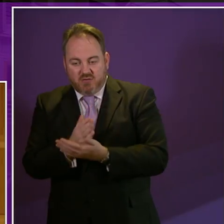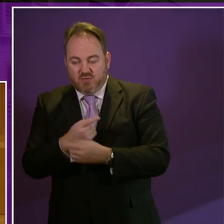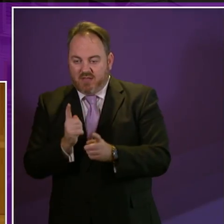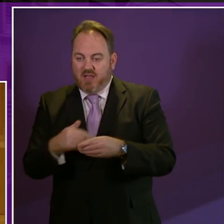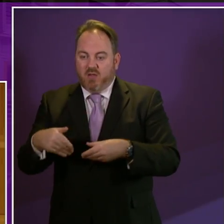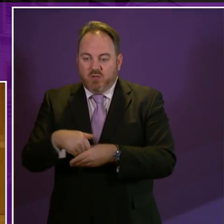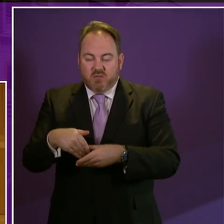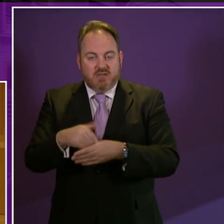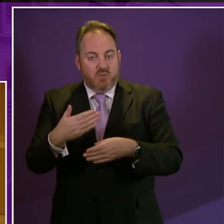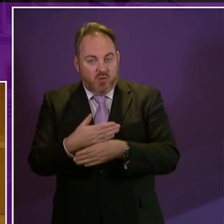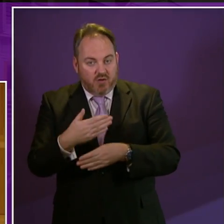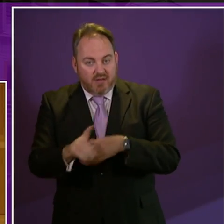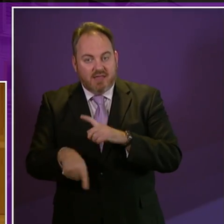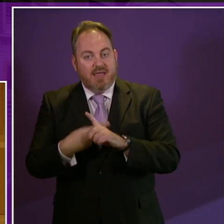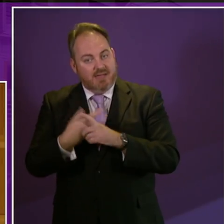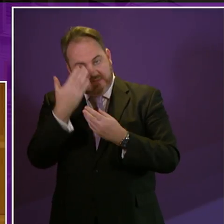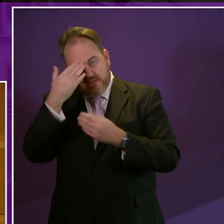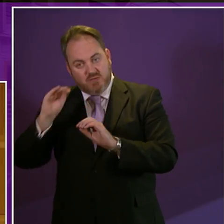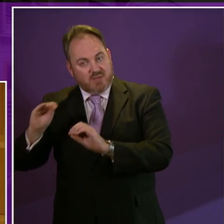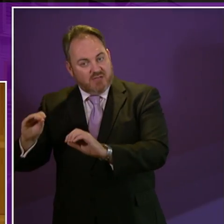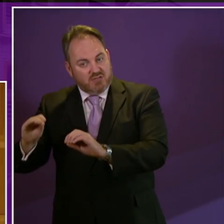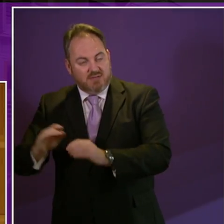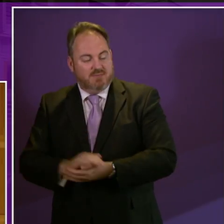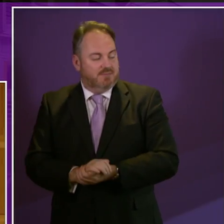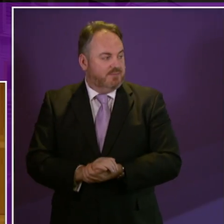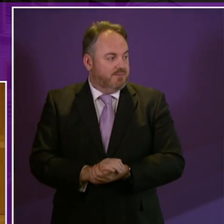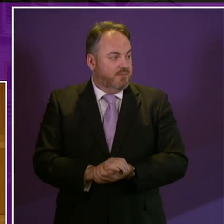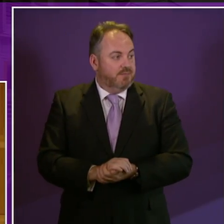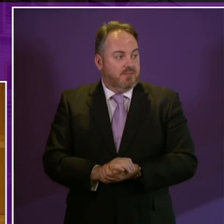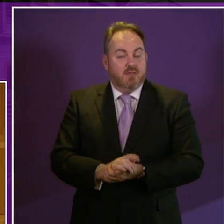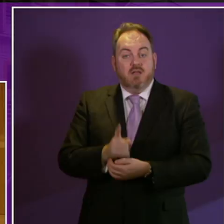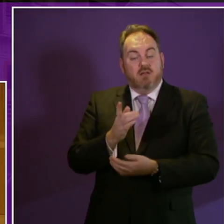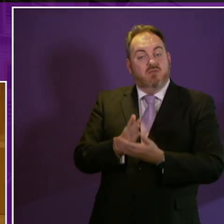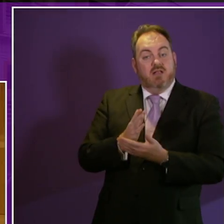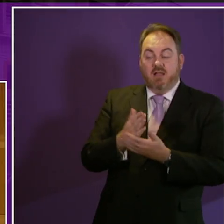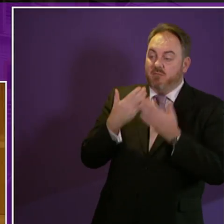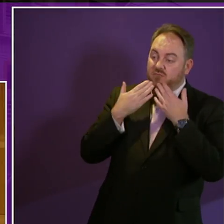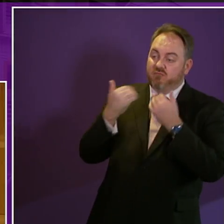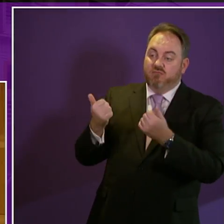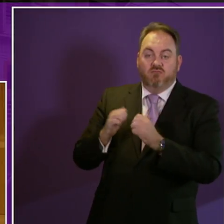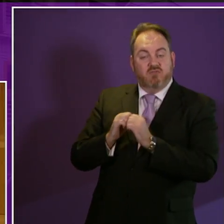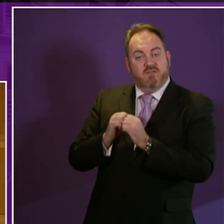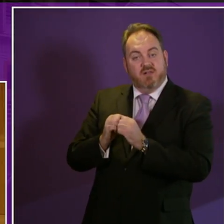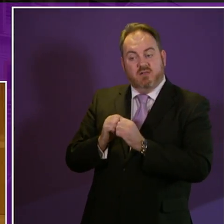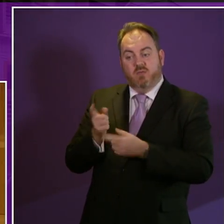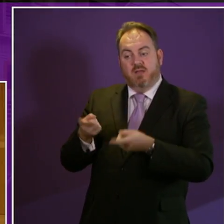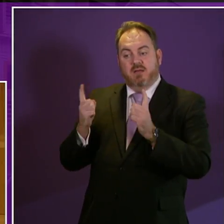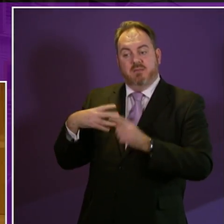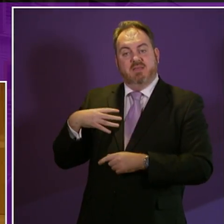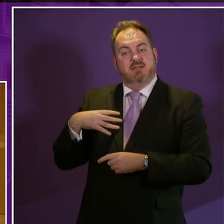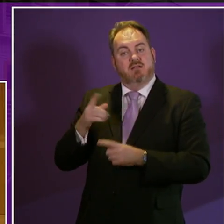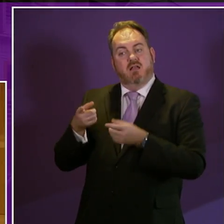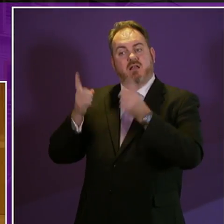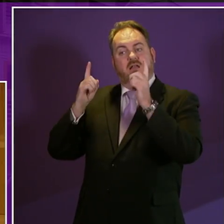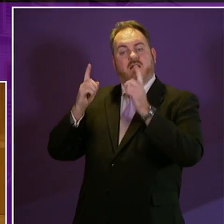and in learning and I'm also grateful I should say to the minister for her confirmation that it won't be restricted to